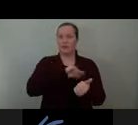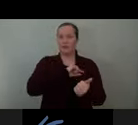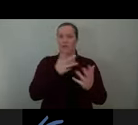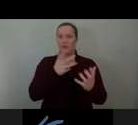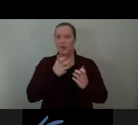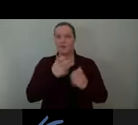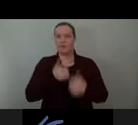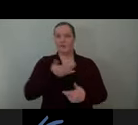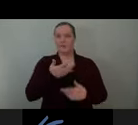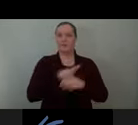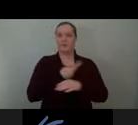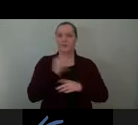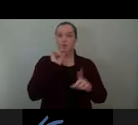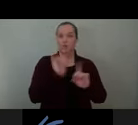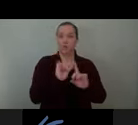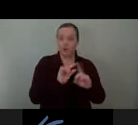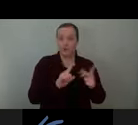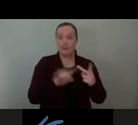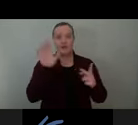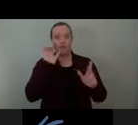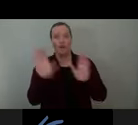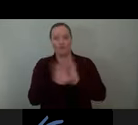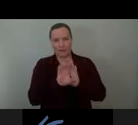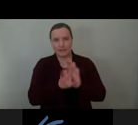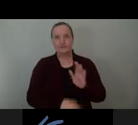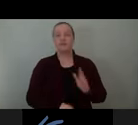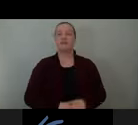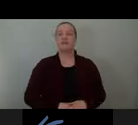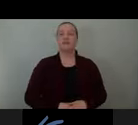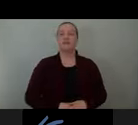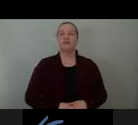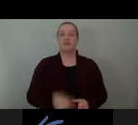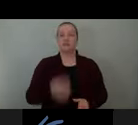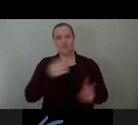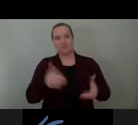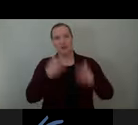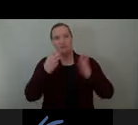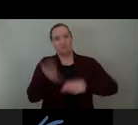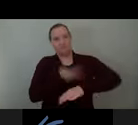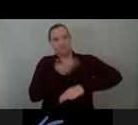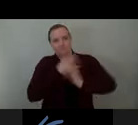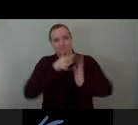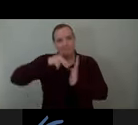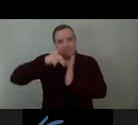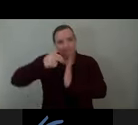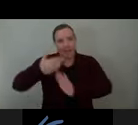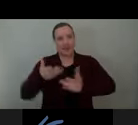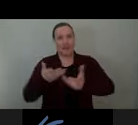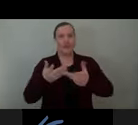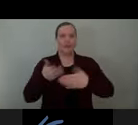than applying a uniform or monolithic treatment to the bents, we were interested in letting the existing nooks, depressions, and other surface